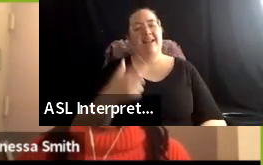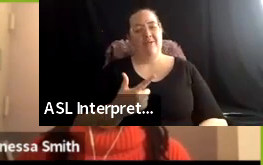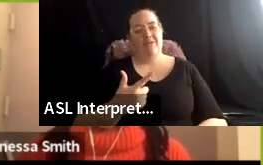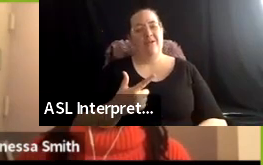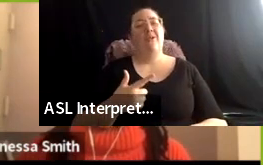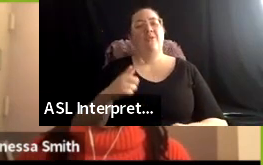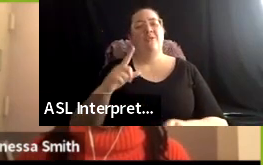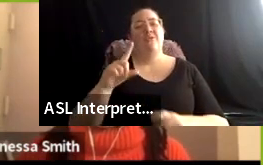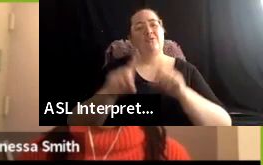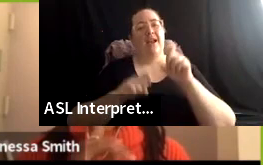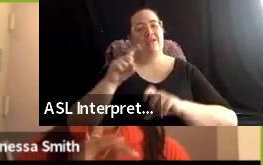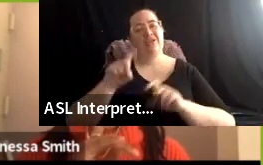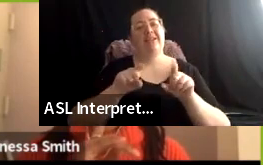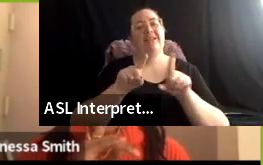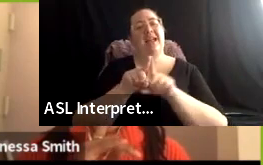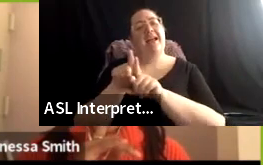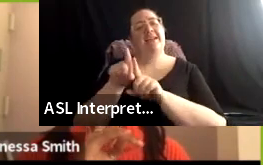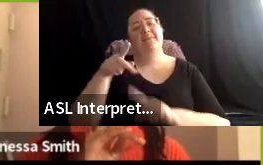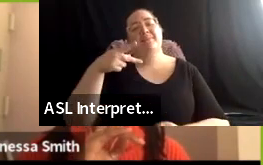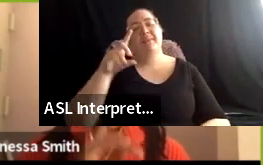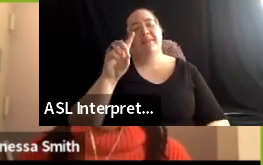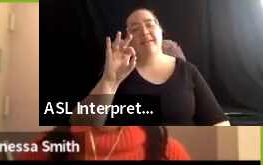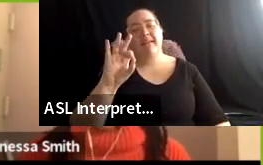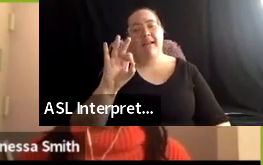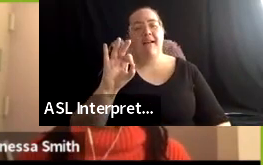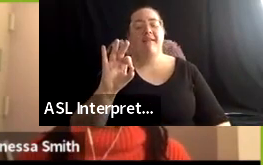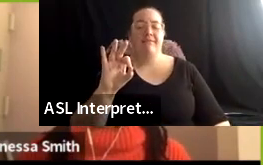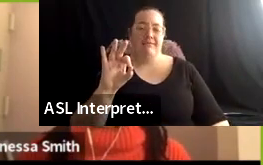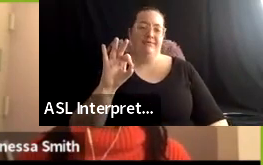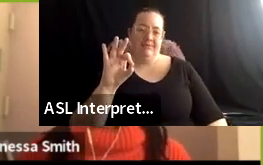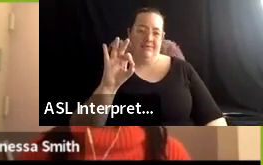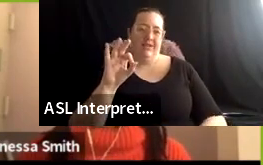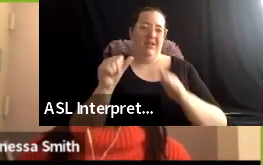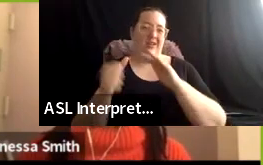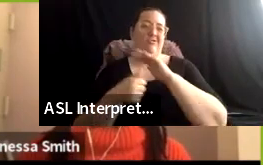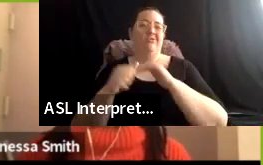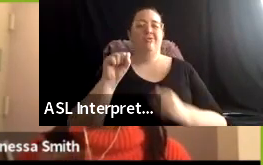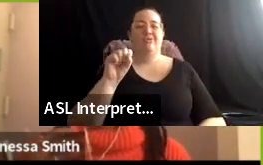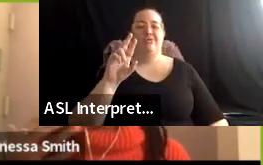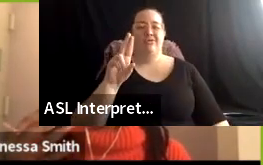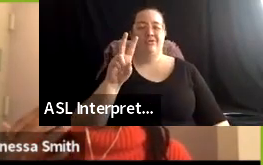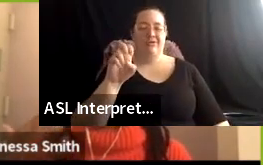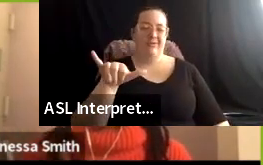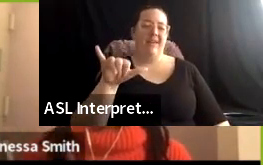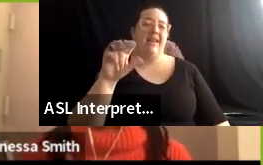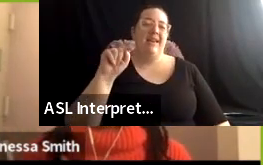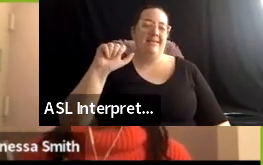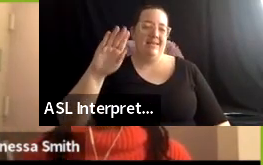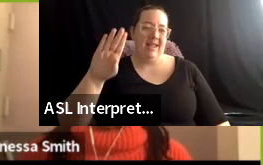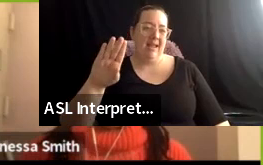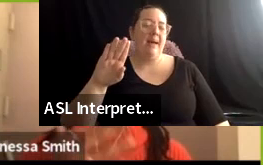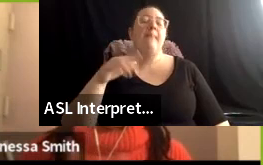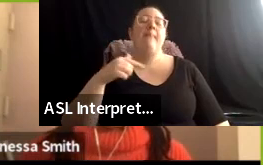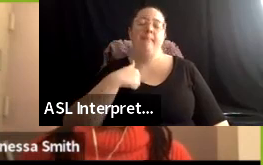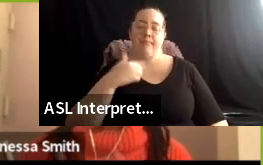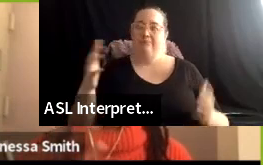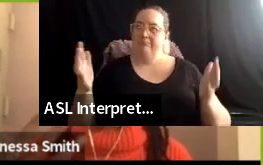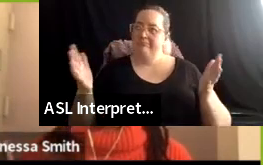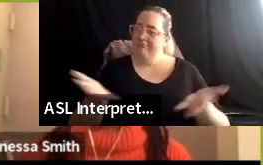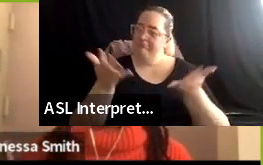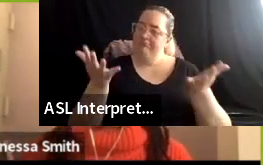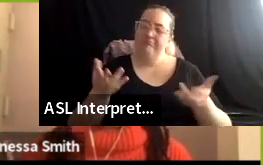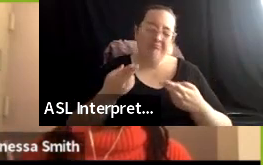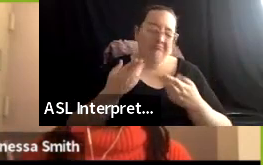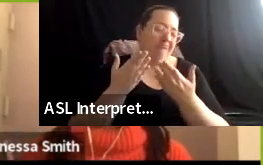PDF, um, under the survey tab, which we'd highly recommend to do, and, and feel free to use these questions,